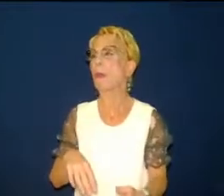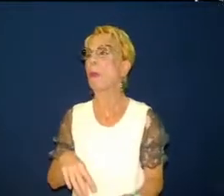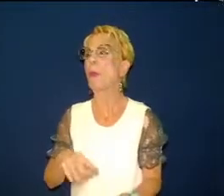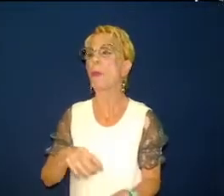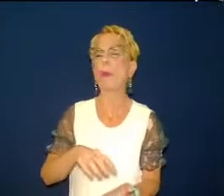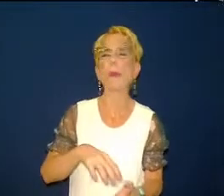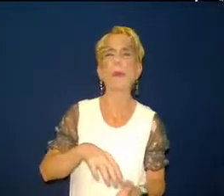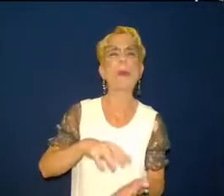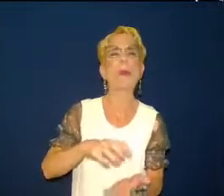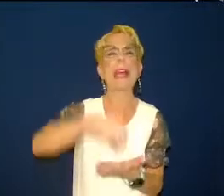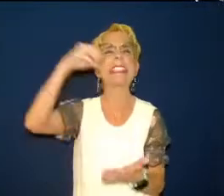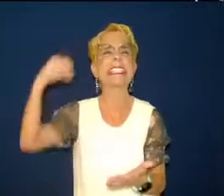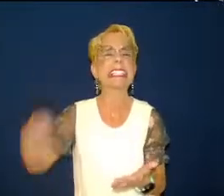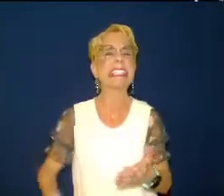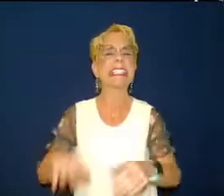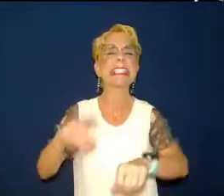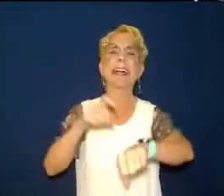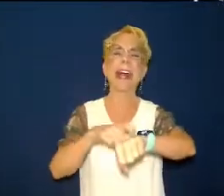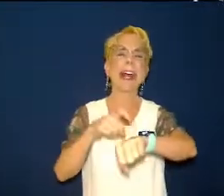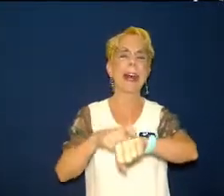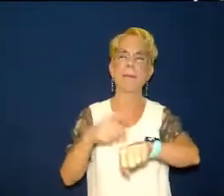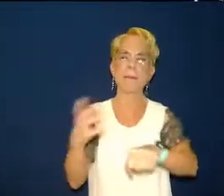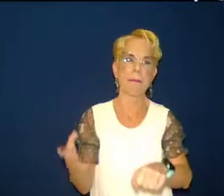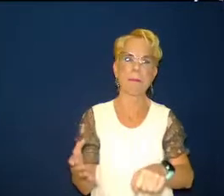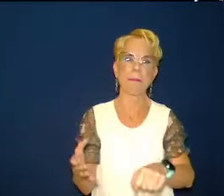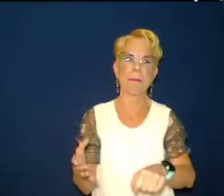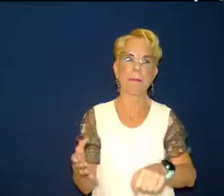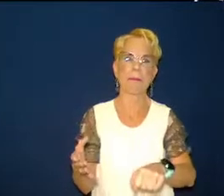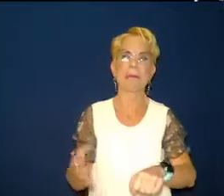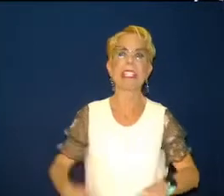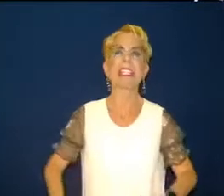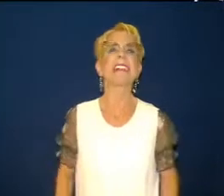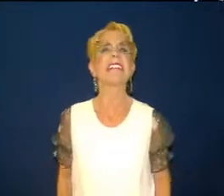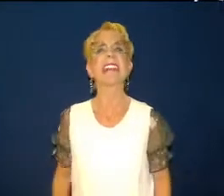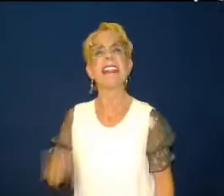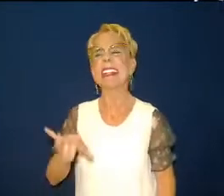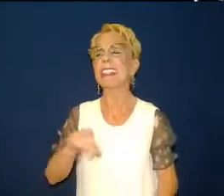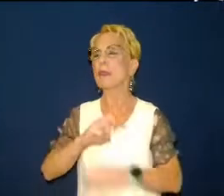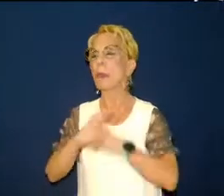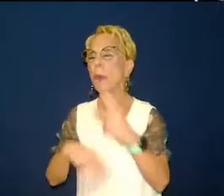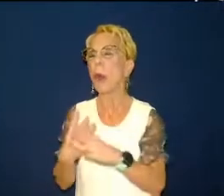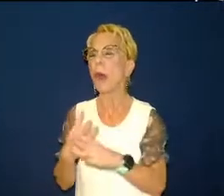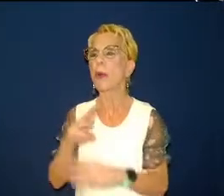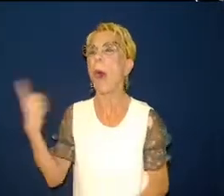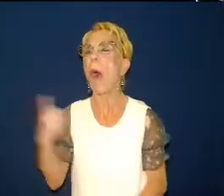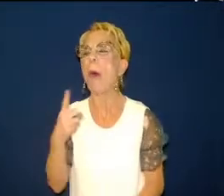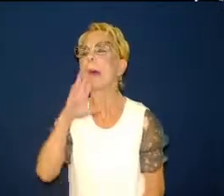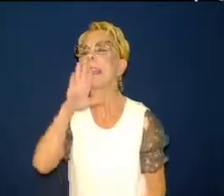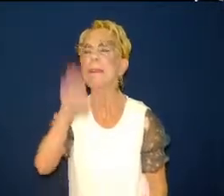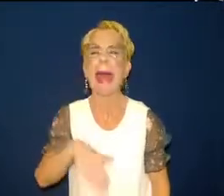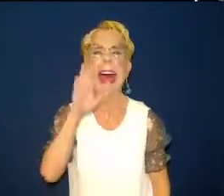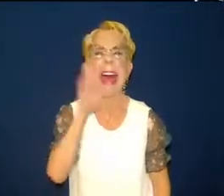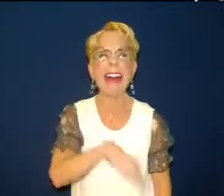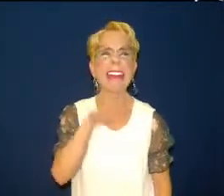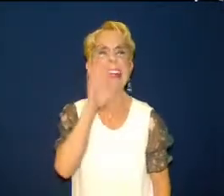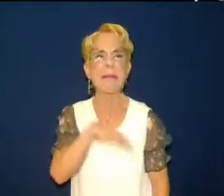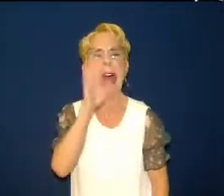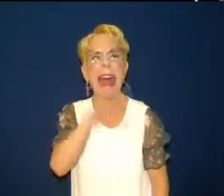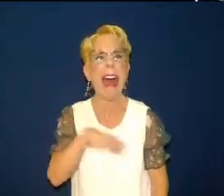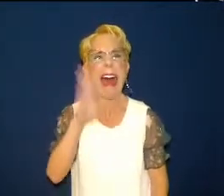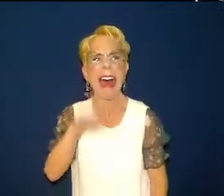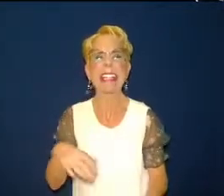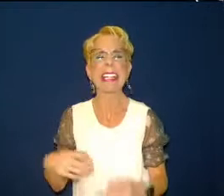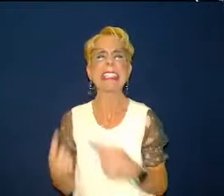in bad shape ever since adam and eve sinned and then brothers started killing brothers homosexuals started popping out of the closet during